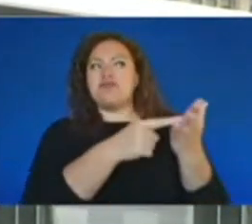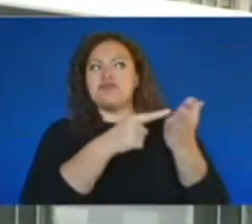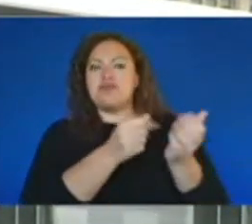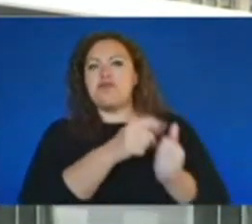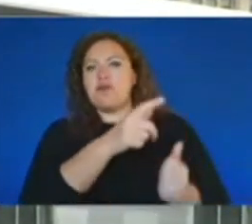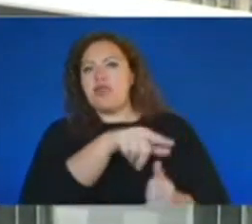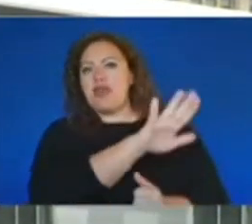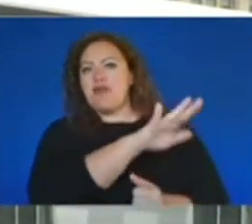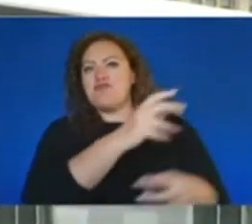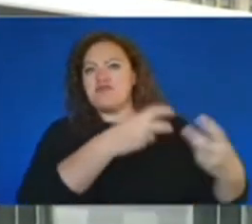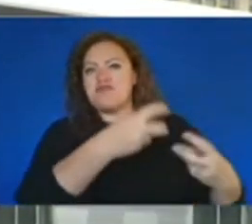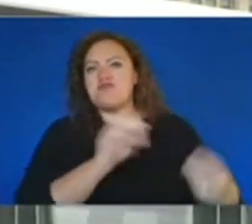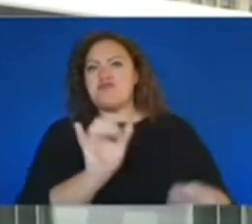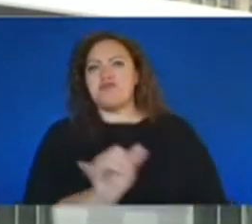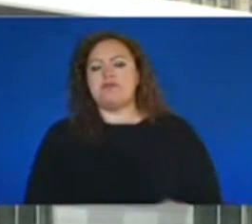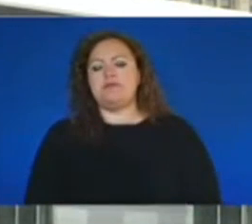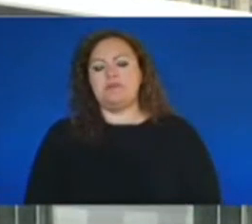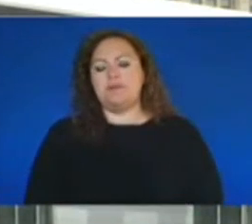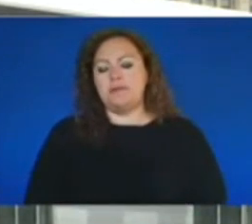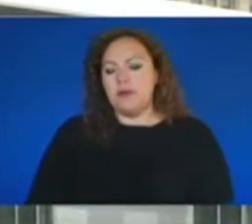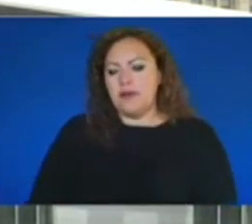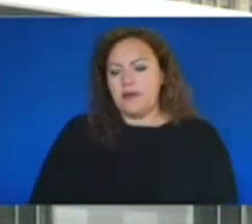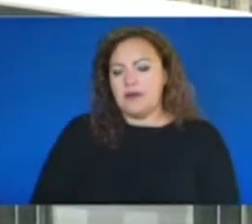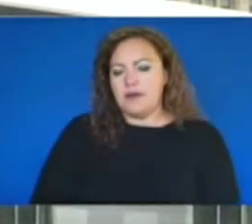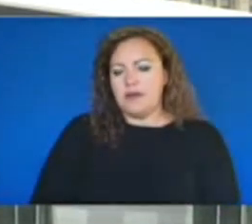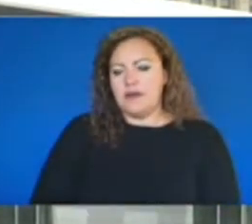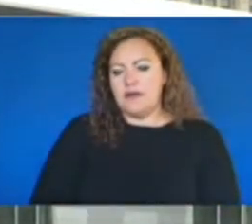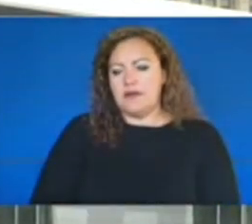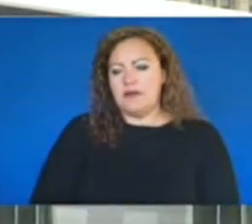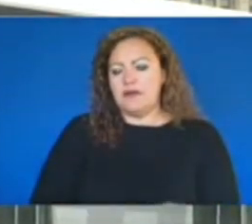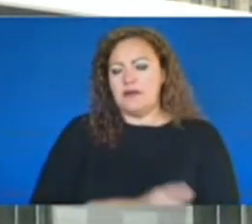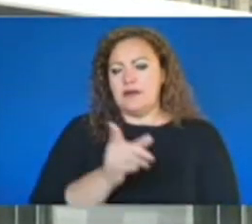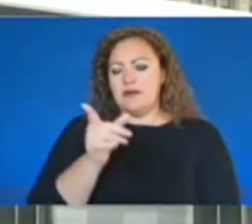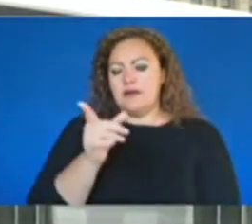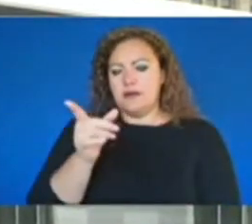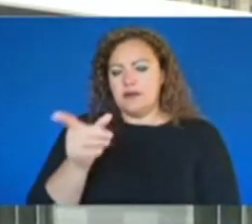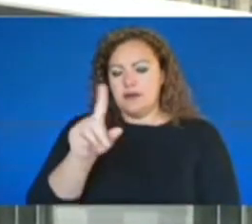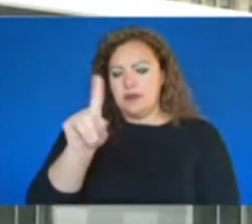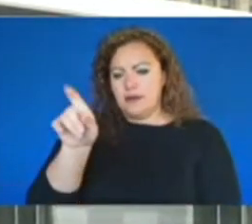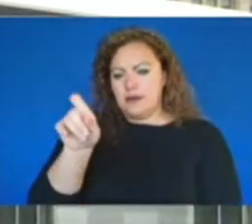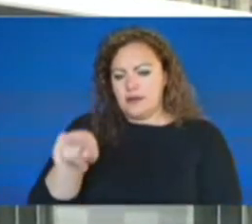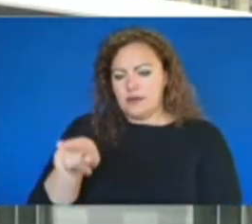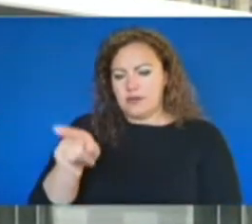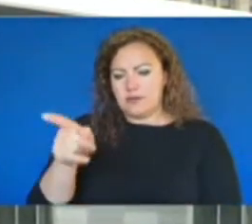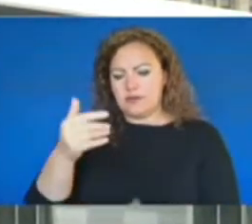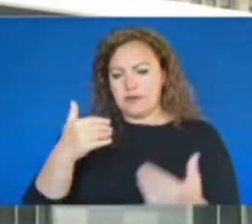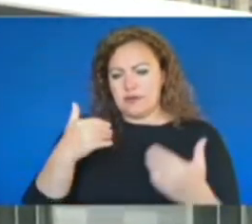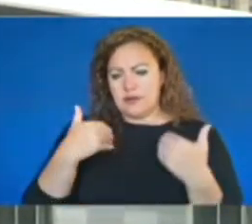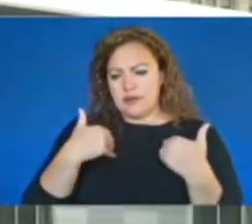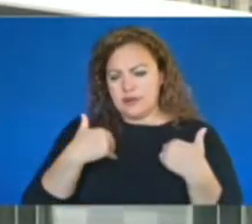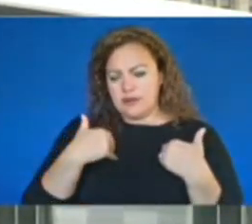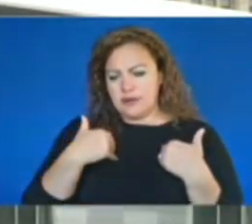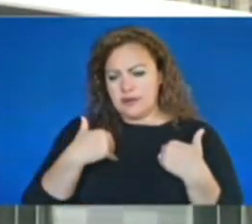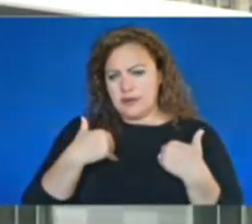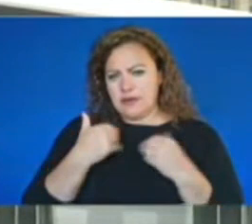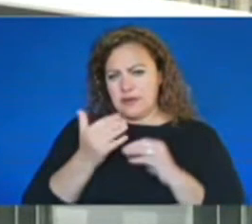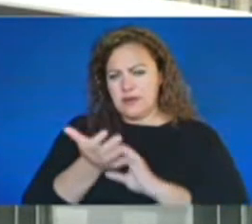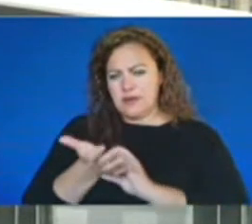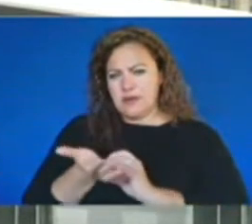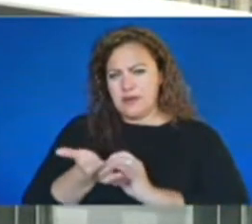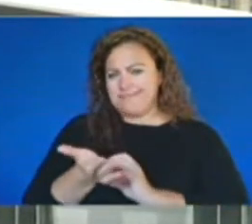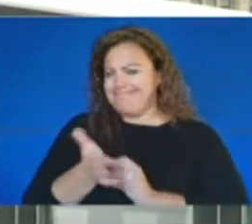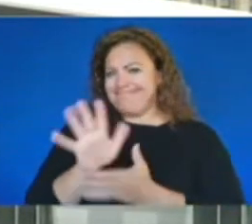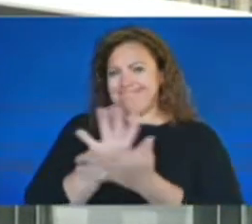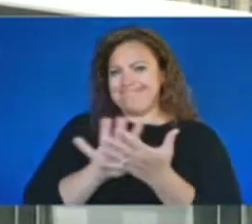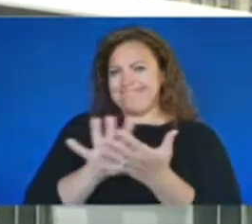There are other crimes that are unsolved in this case. why does this stand out as something that we, every year, get happy? I